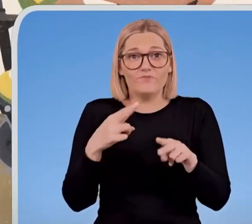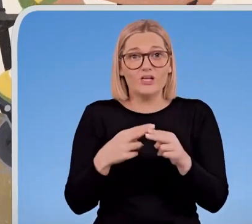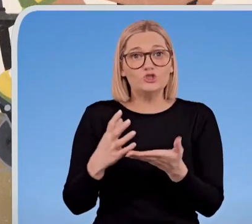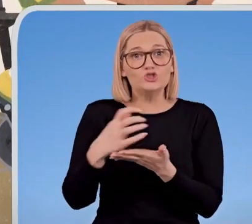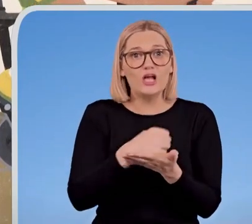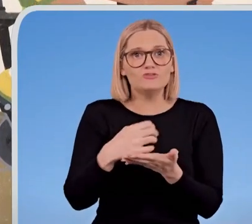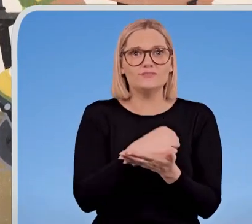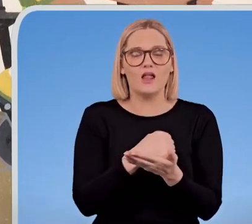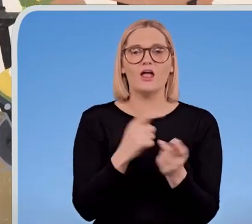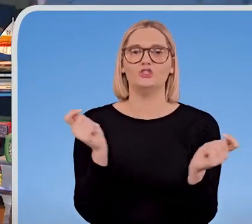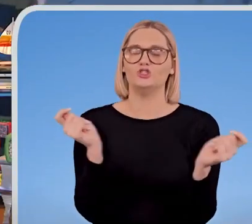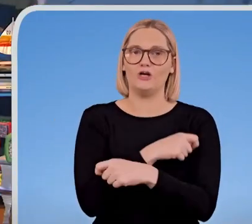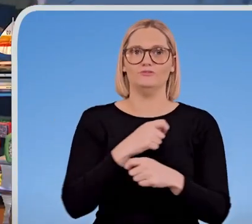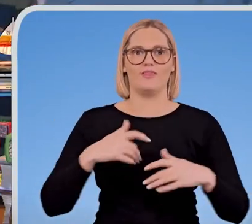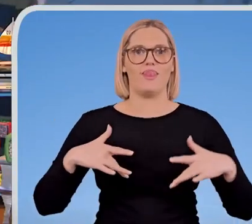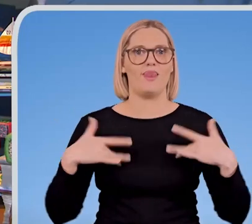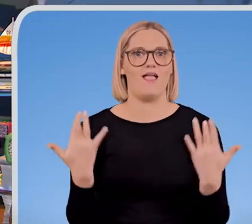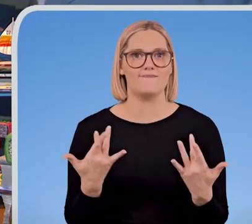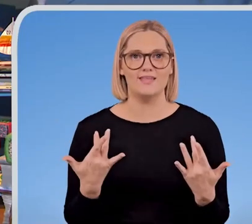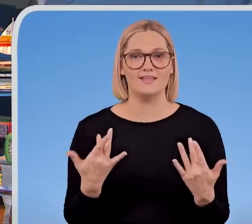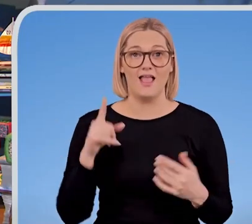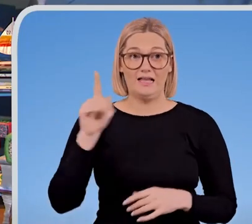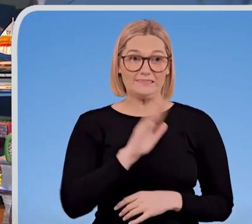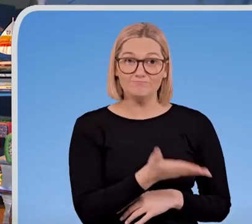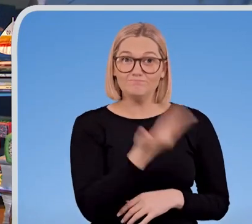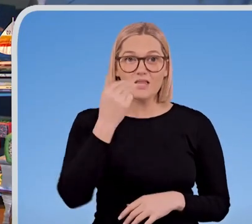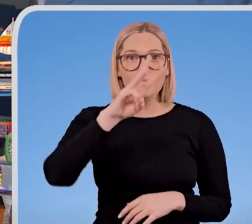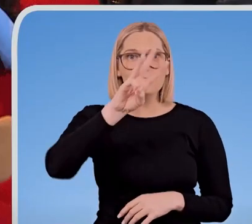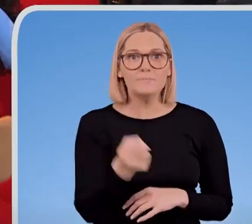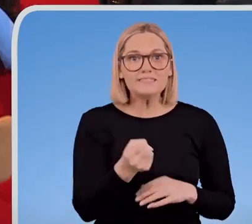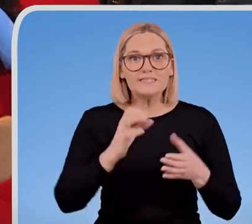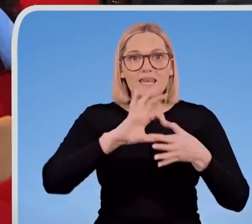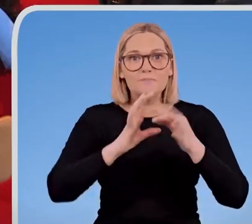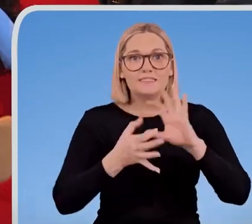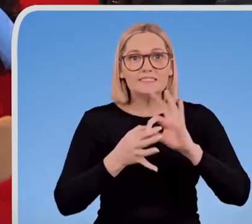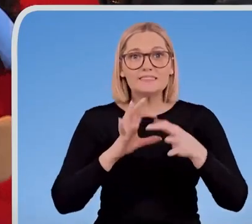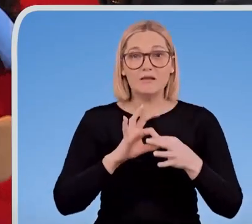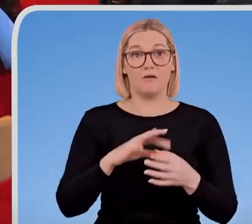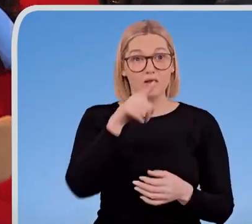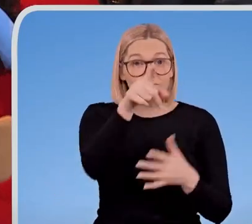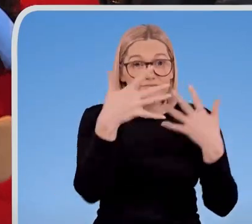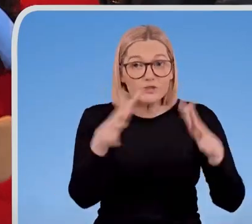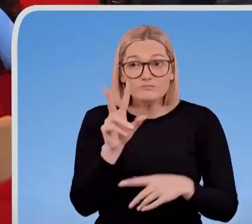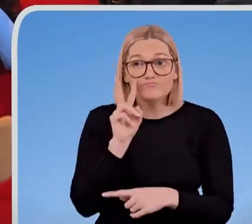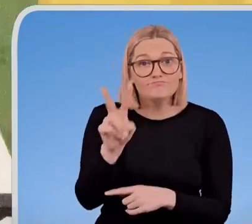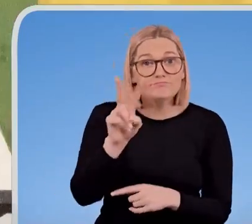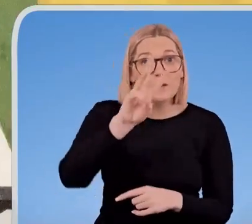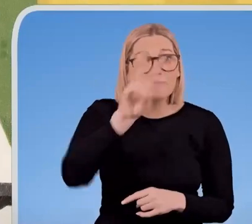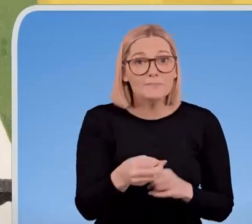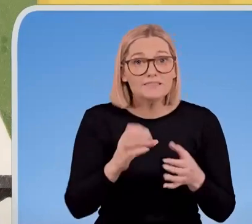Paralympian. Have you ever seen the Paralympics? Humpty, Jemima, Kaya, have you guys?